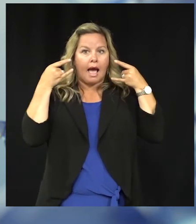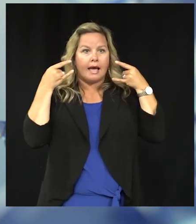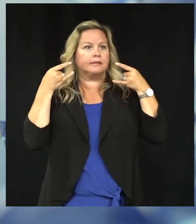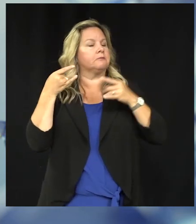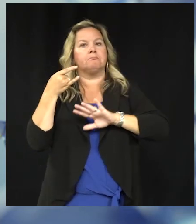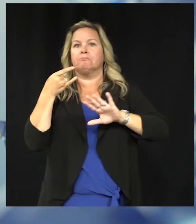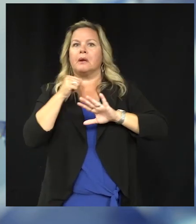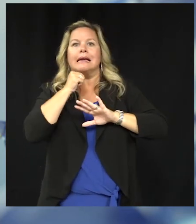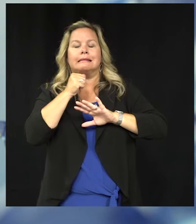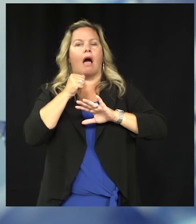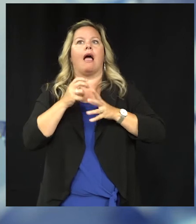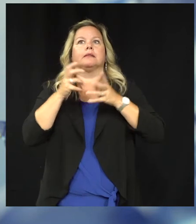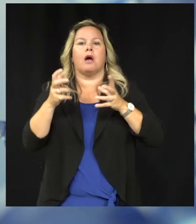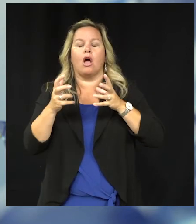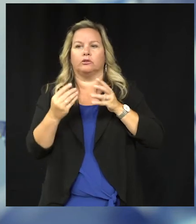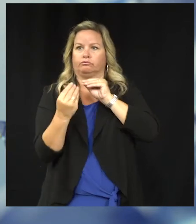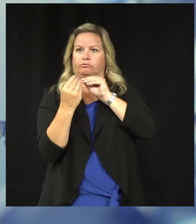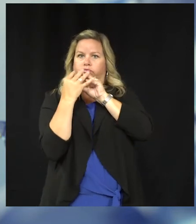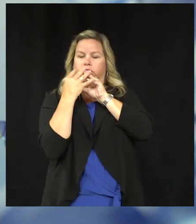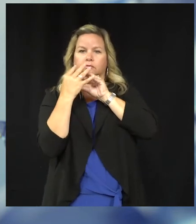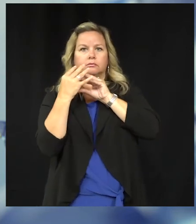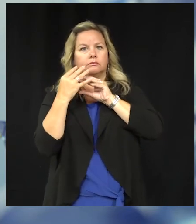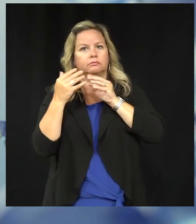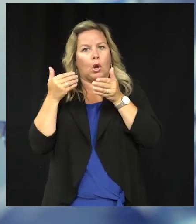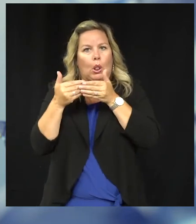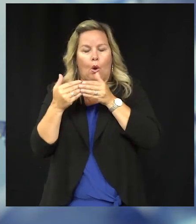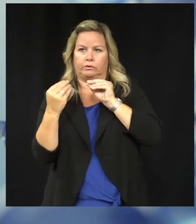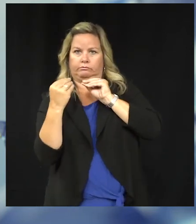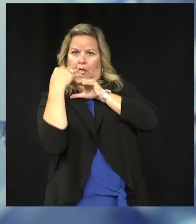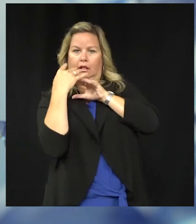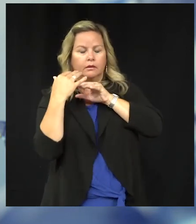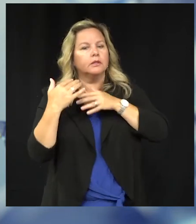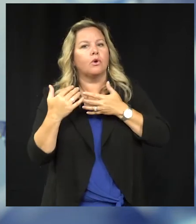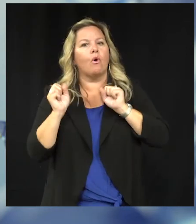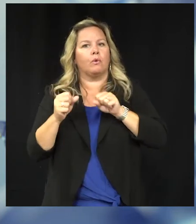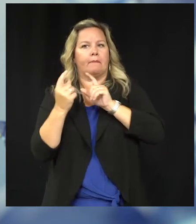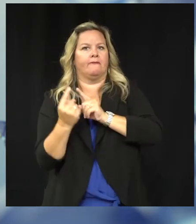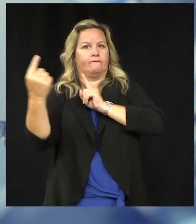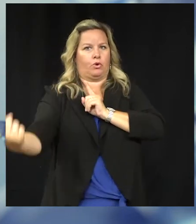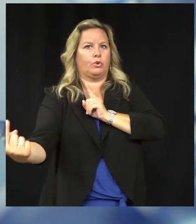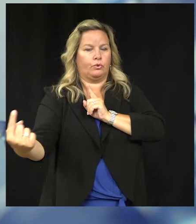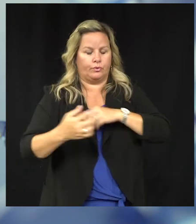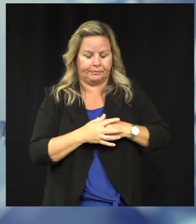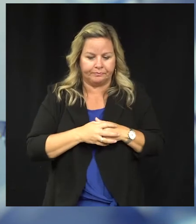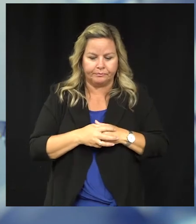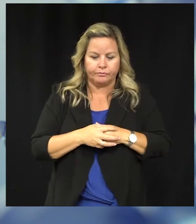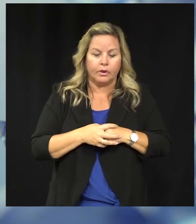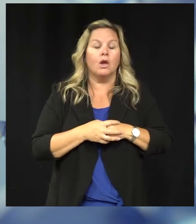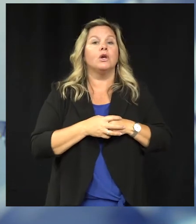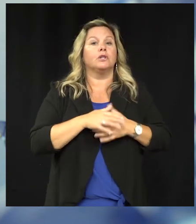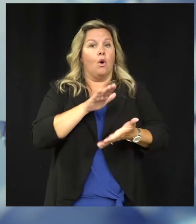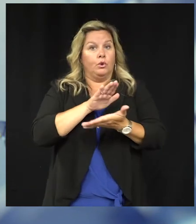incentive there for people to wear masks in that school setting. The fourth requirement is that schools need to